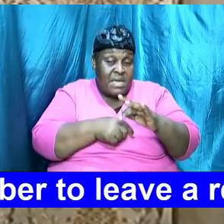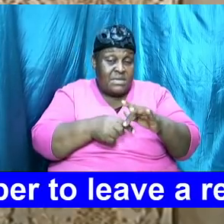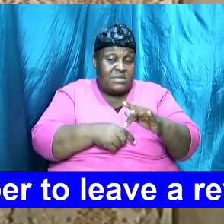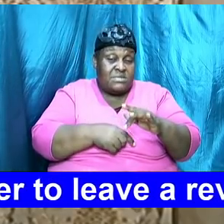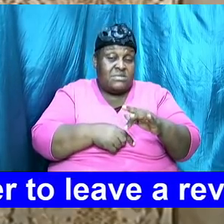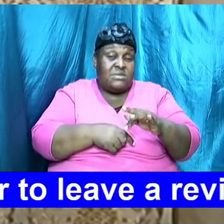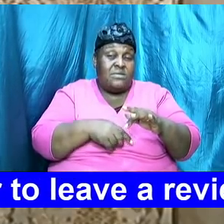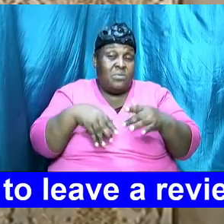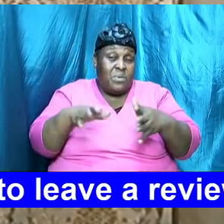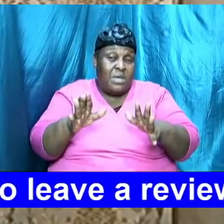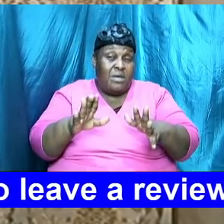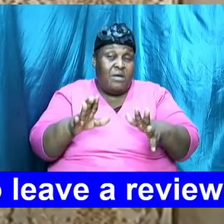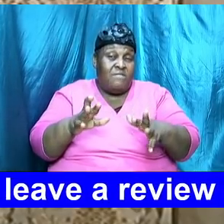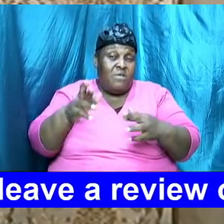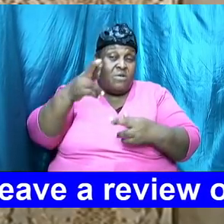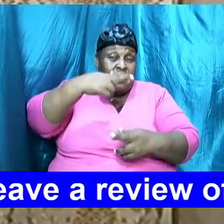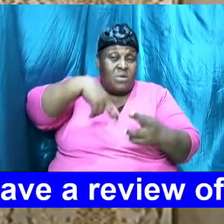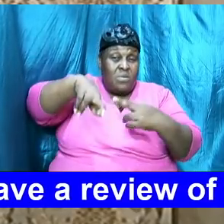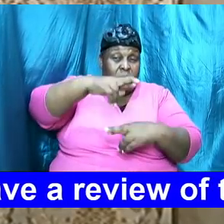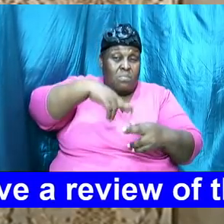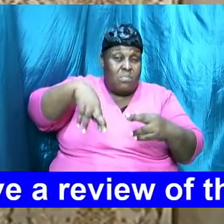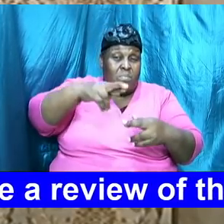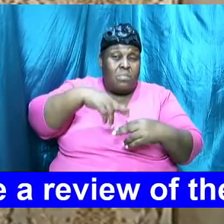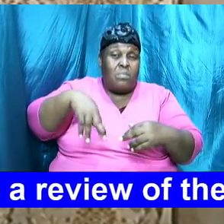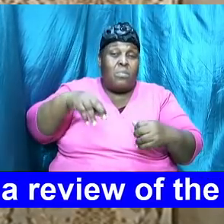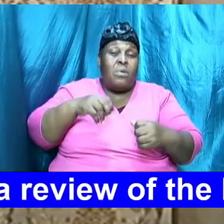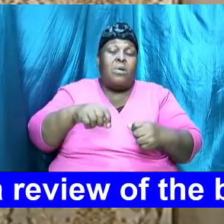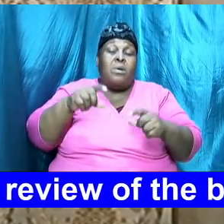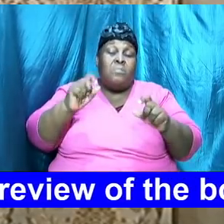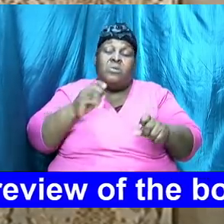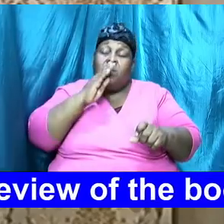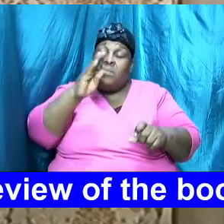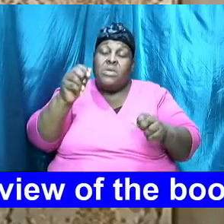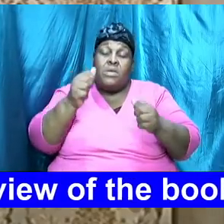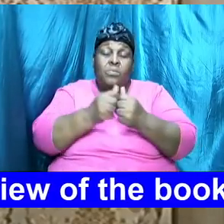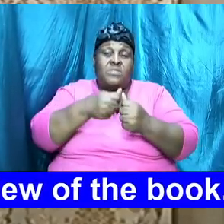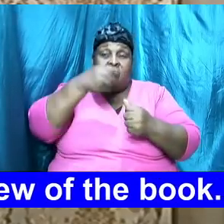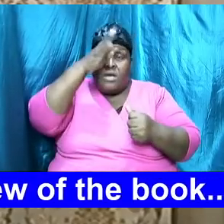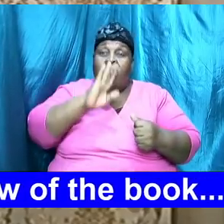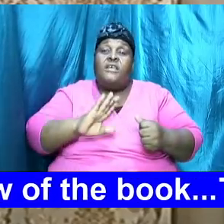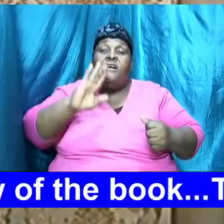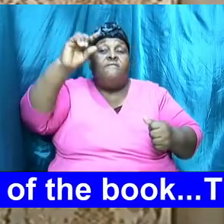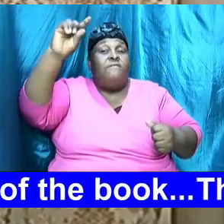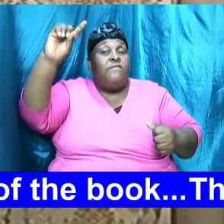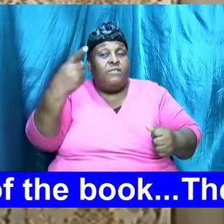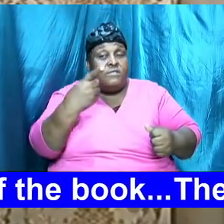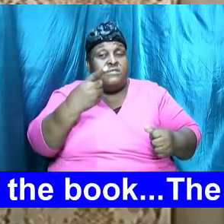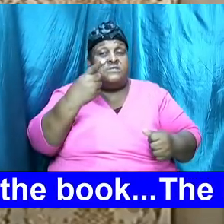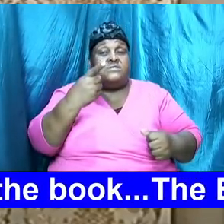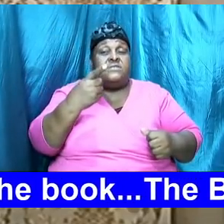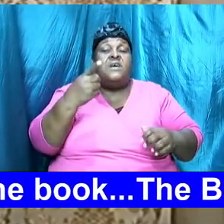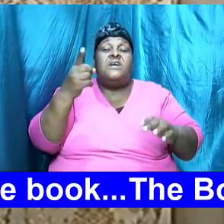where it must be with God first and then with God